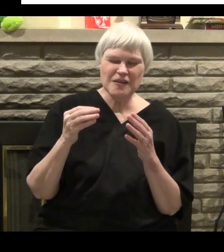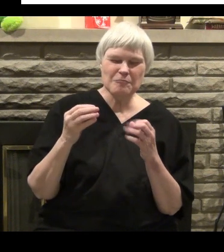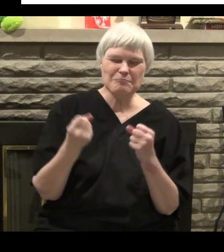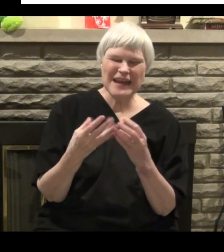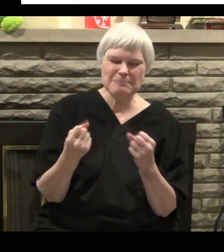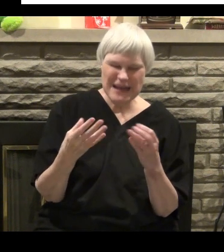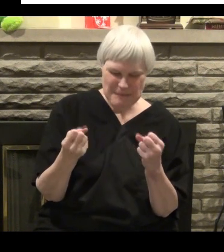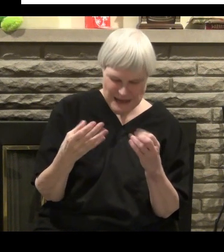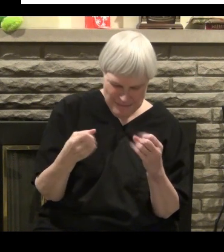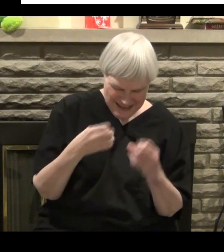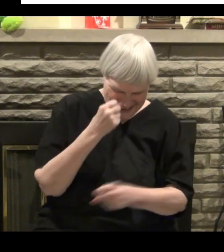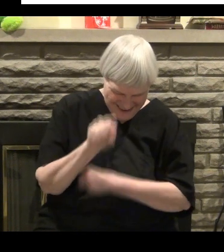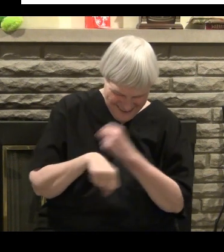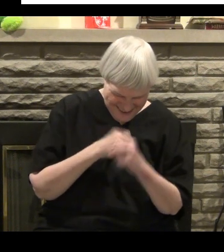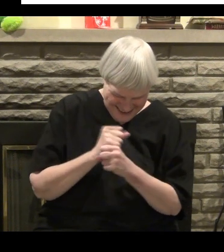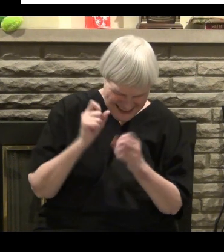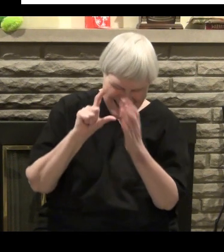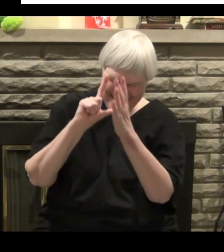that way.